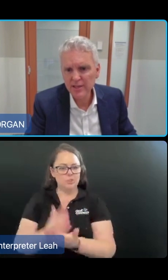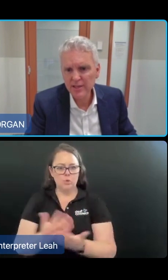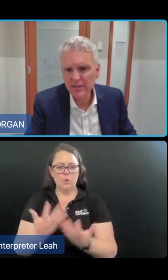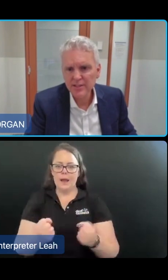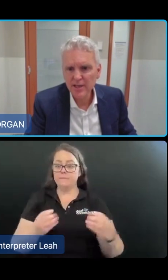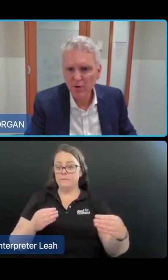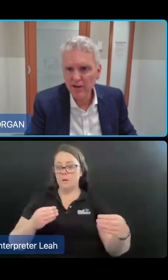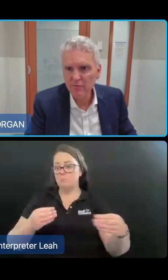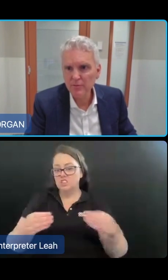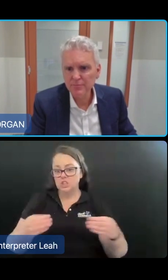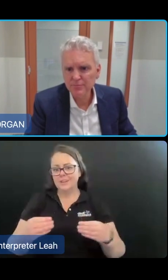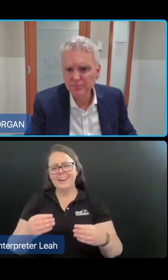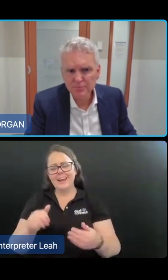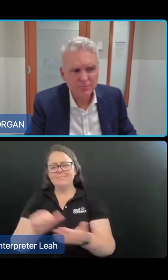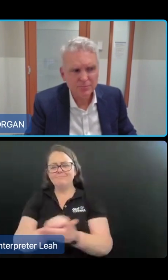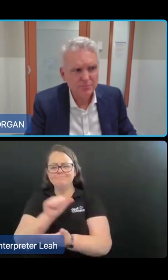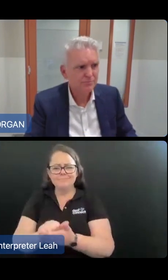fees set by government.